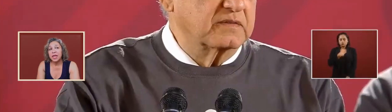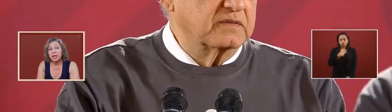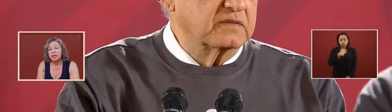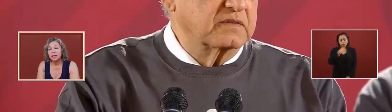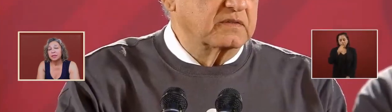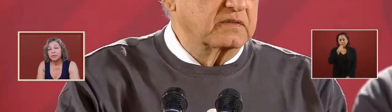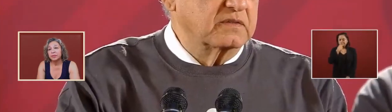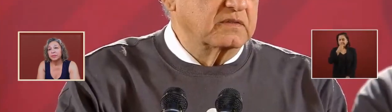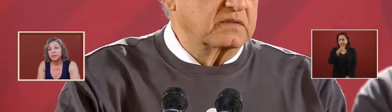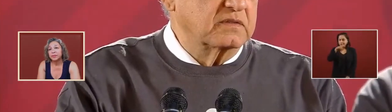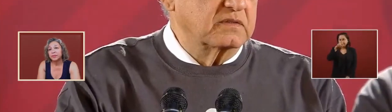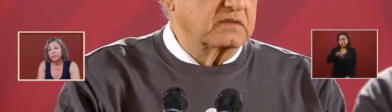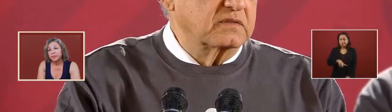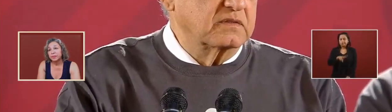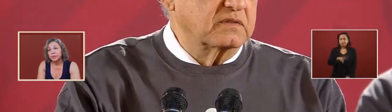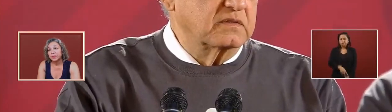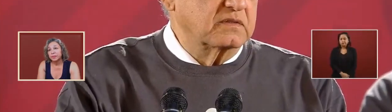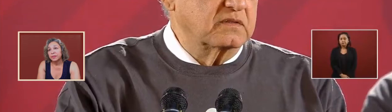are